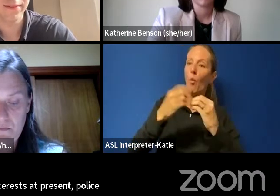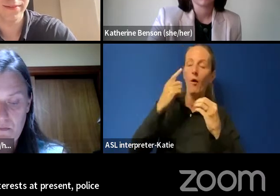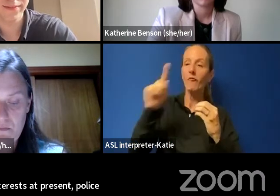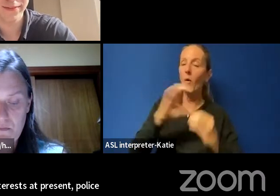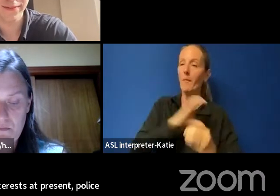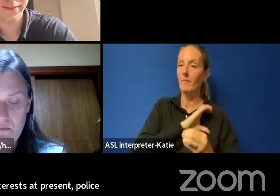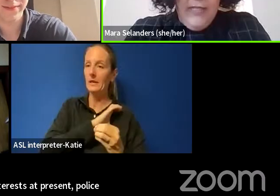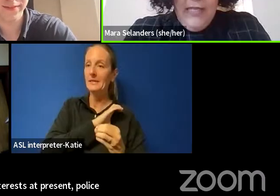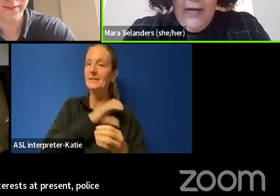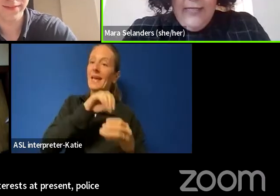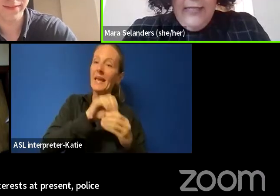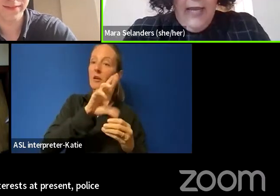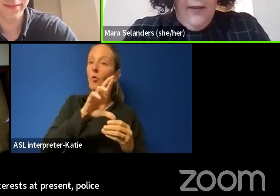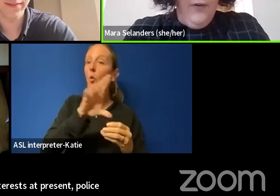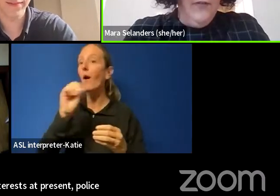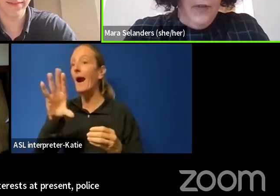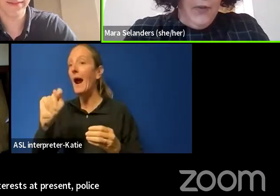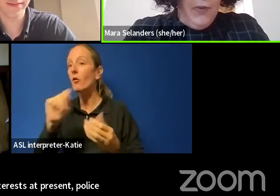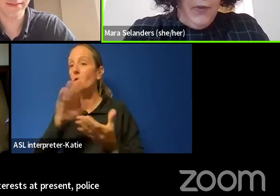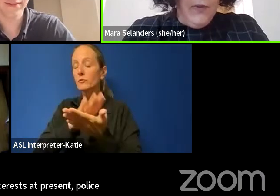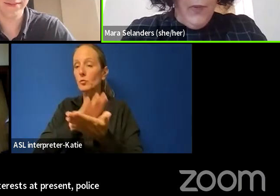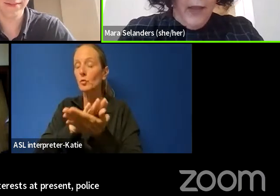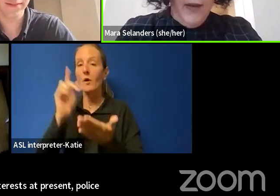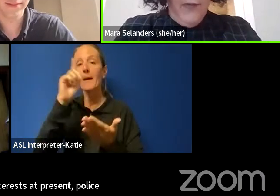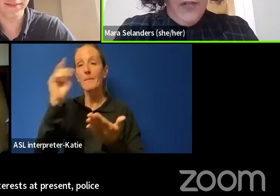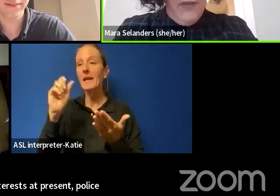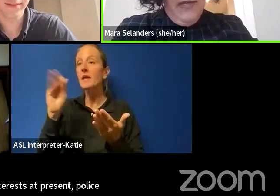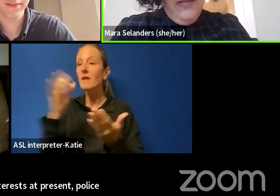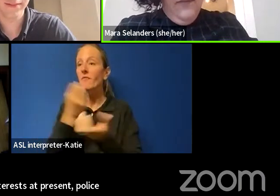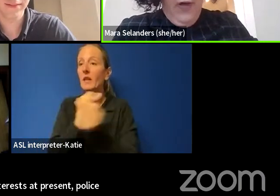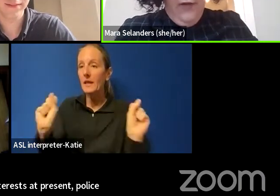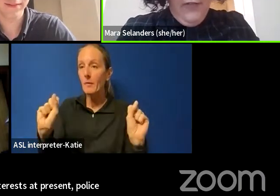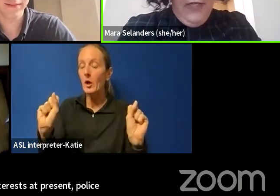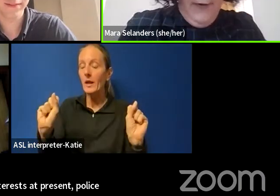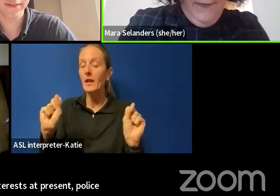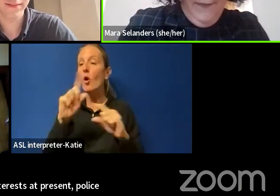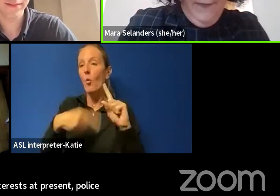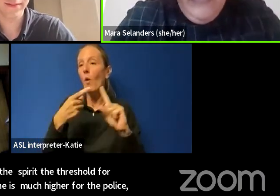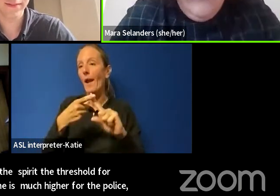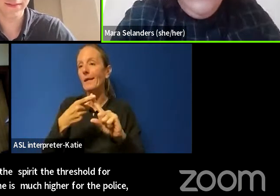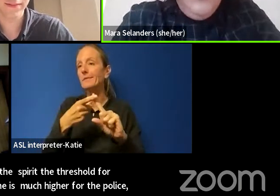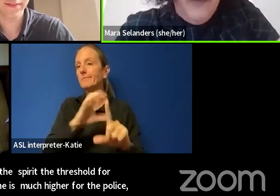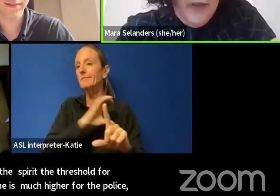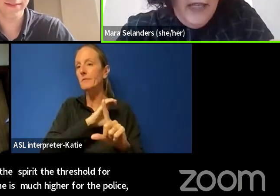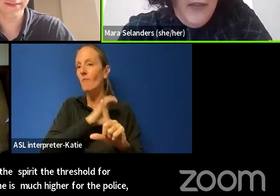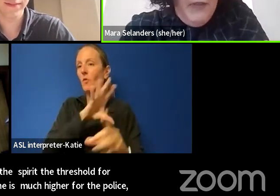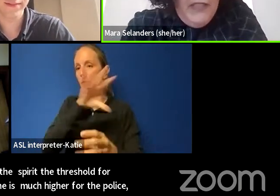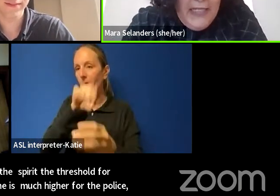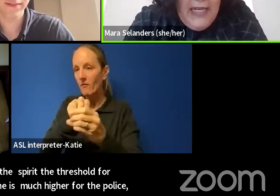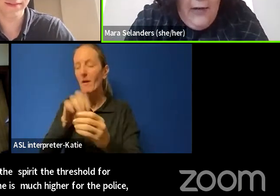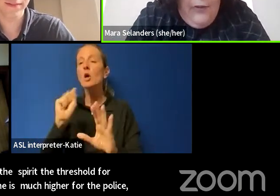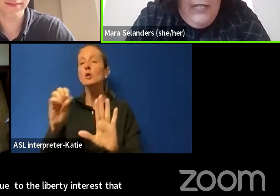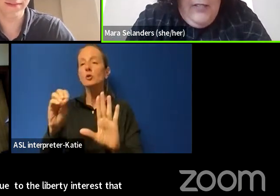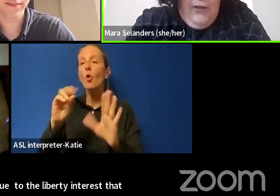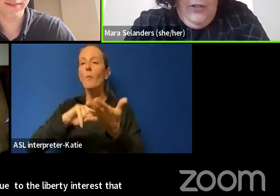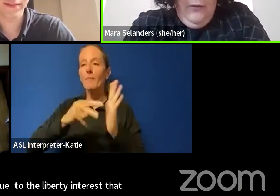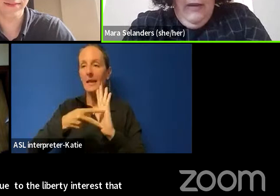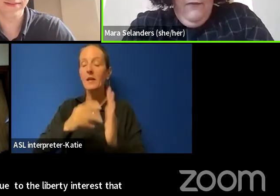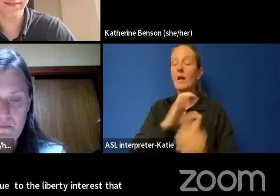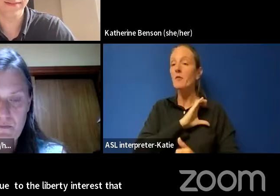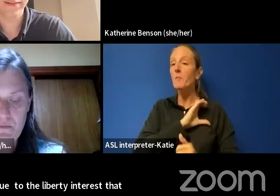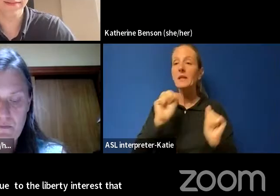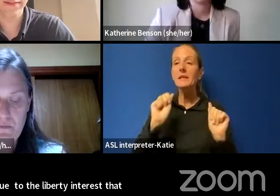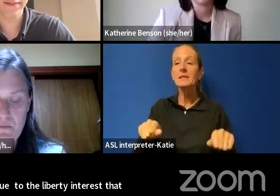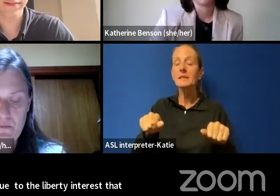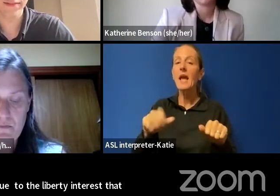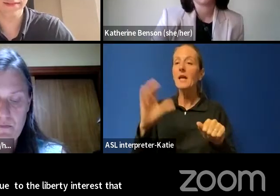due to the liberty interests that are at stake for individuals when law enforcement is involved. So, generally, the police can only search you